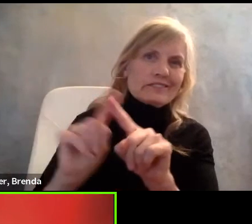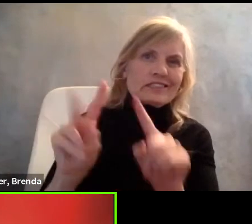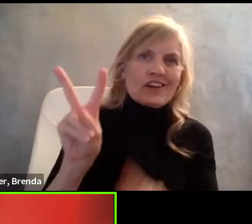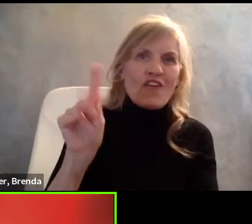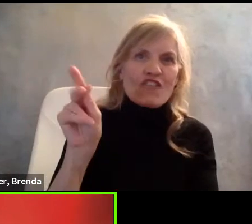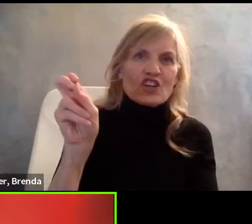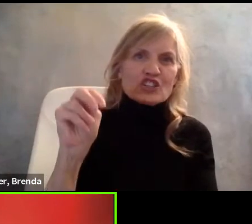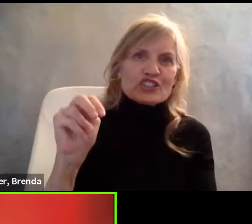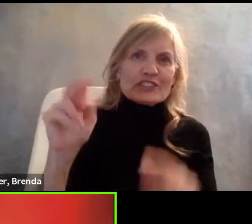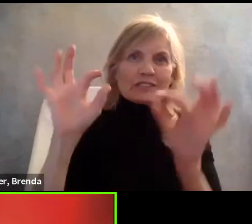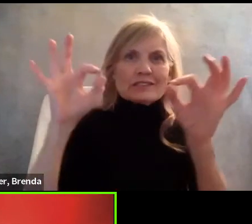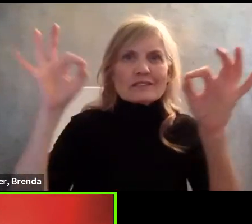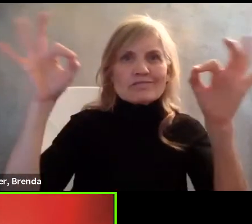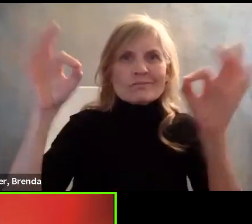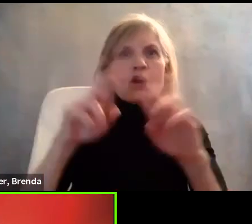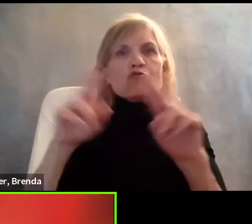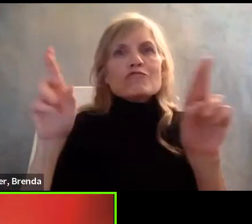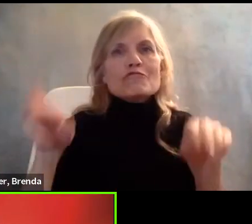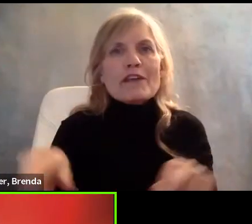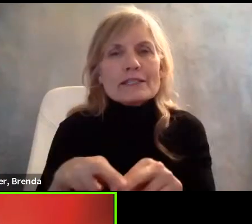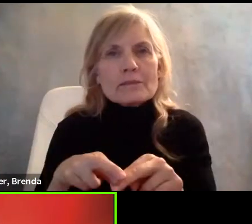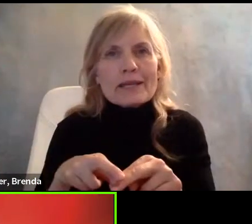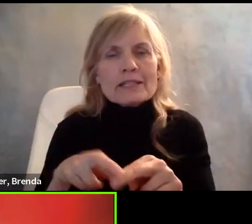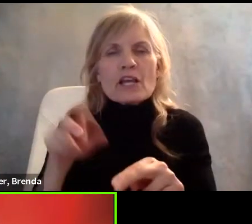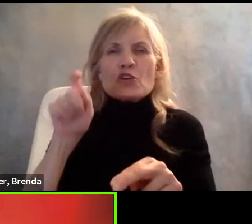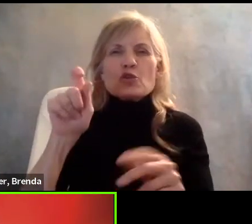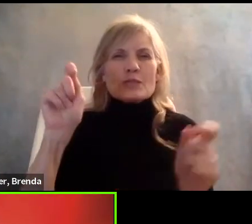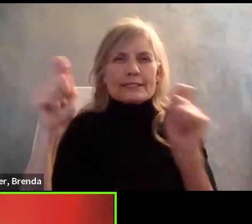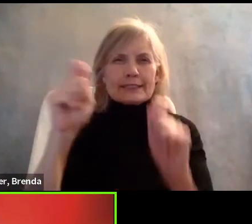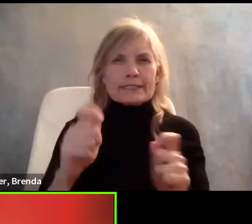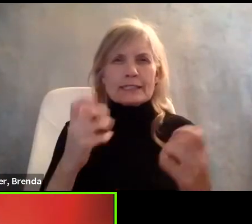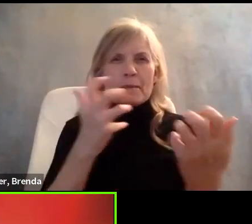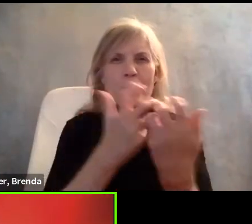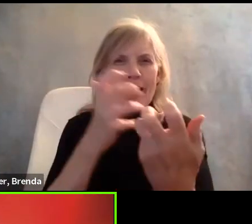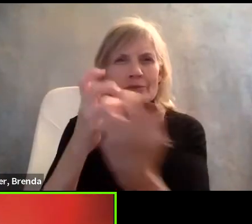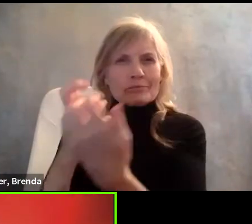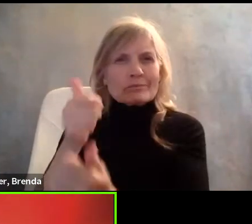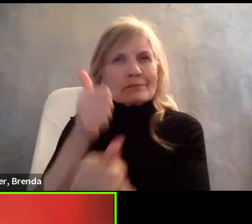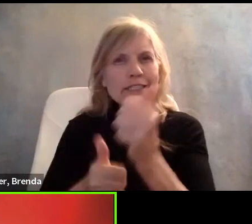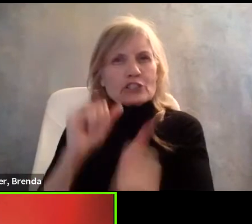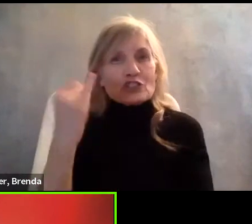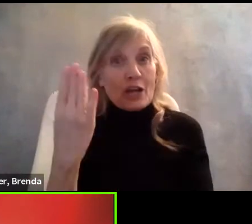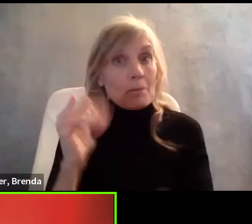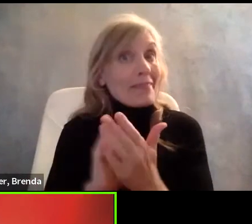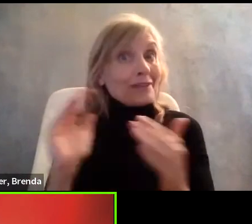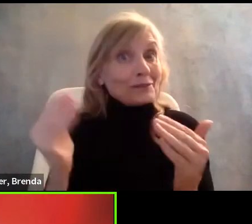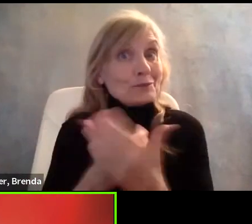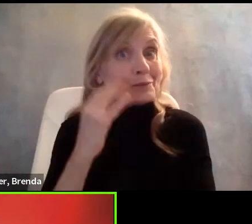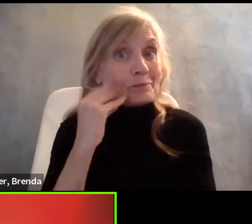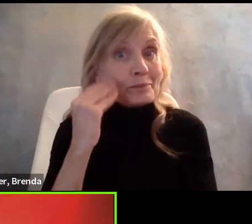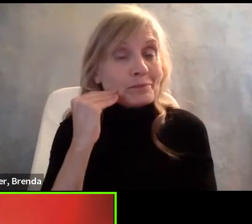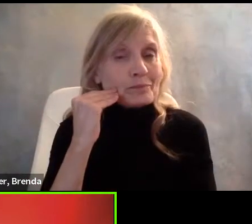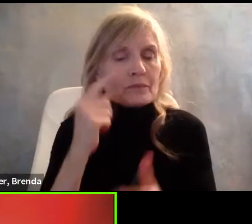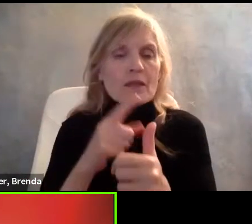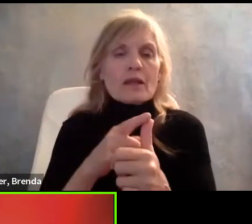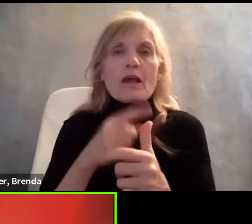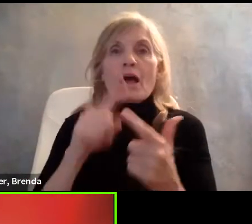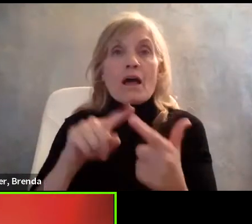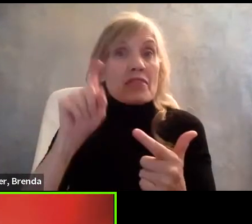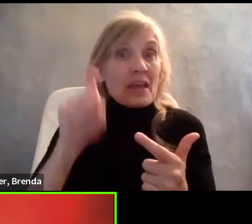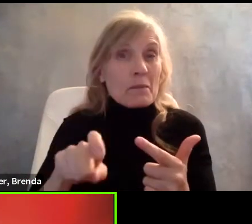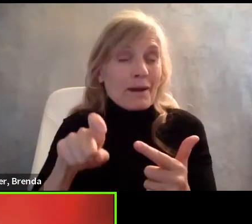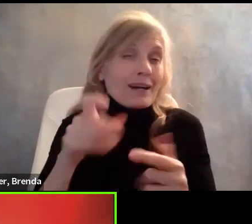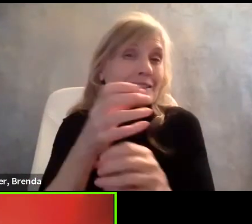almost have to tailor your resume for each job you apply for, and that's, that's new. They may have to take assessments or play